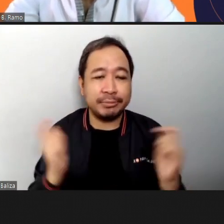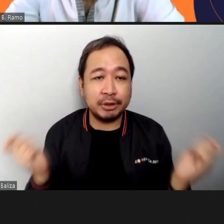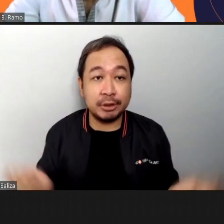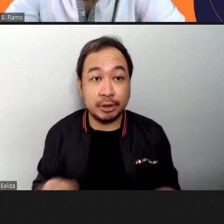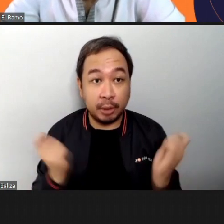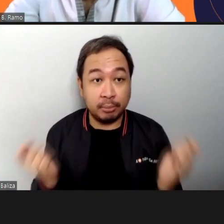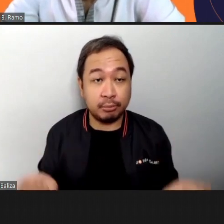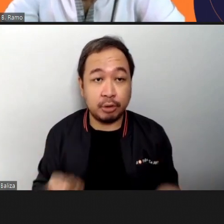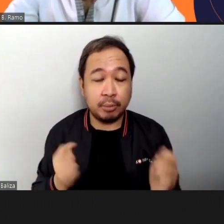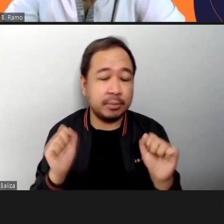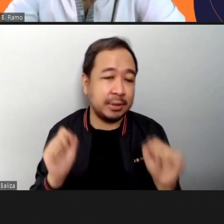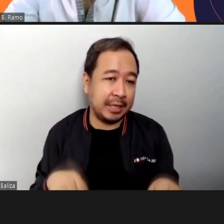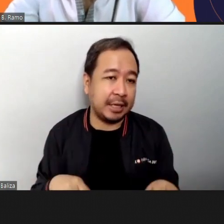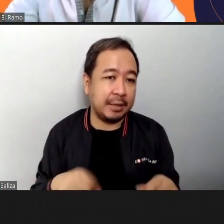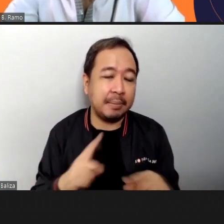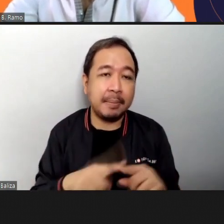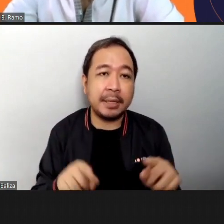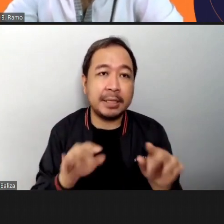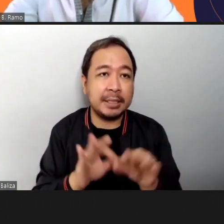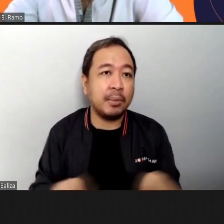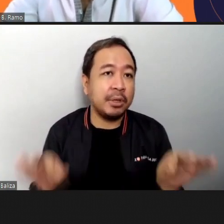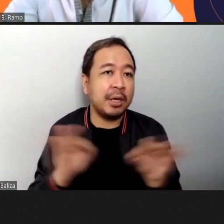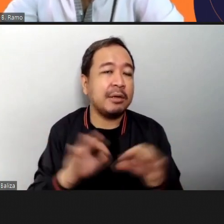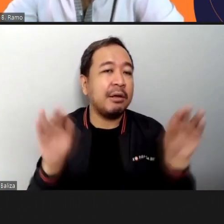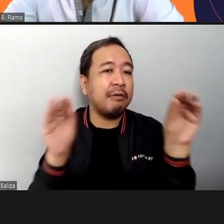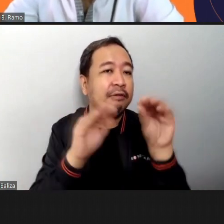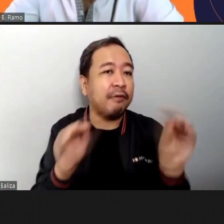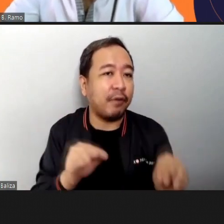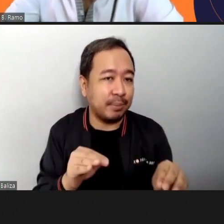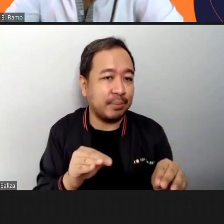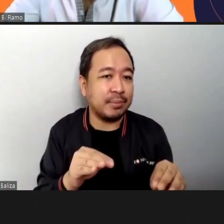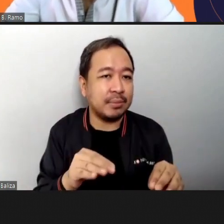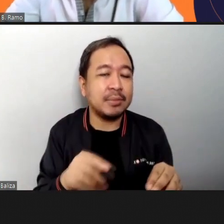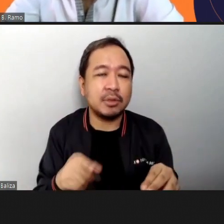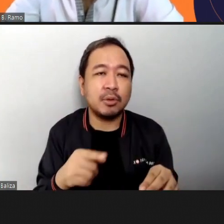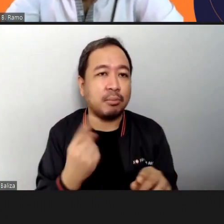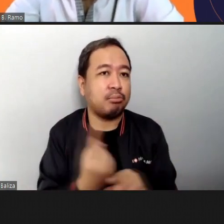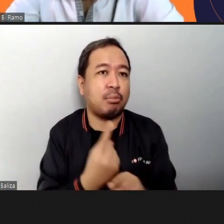it's really the form so that you can actually practice it properly